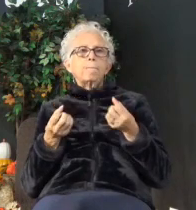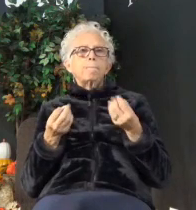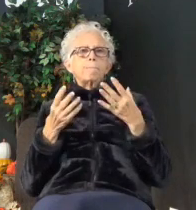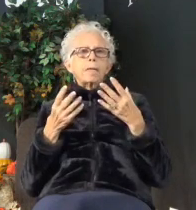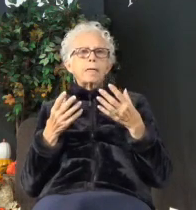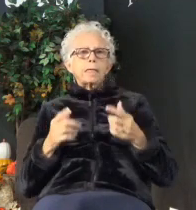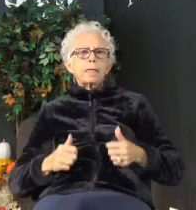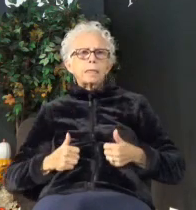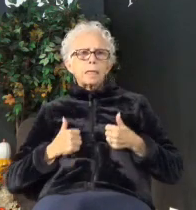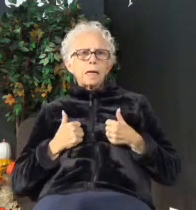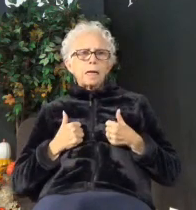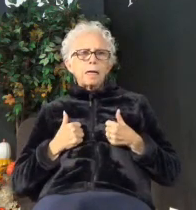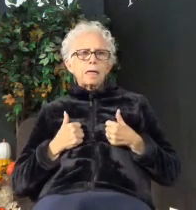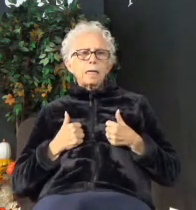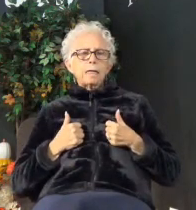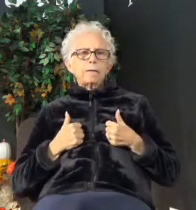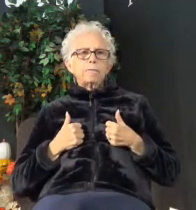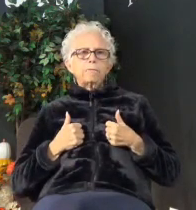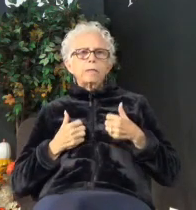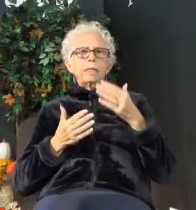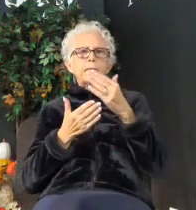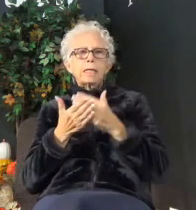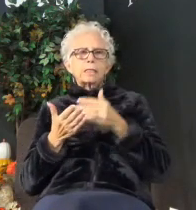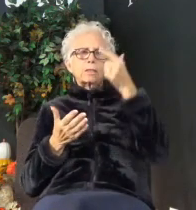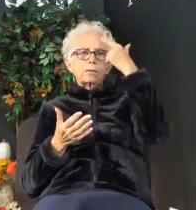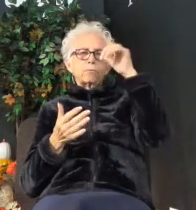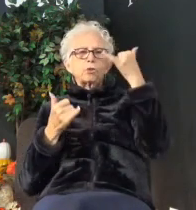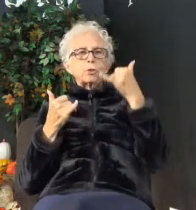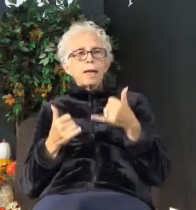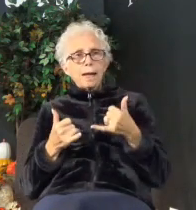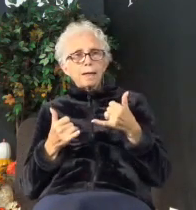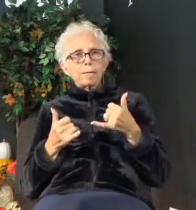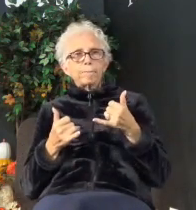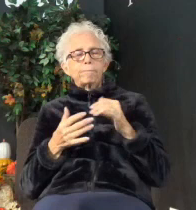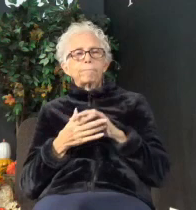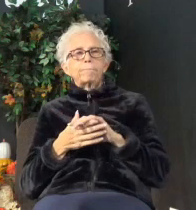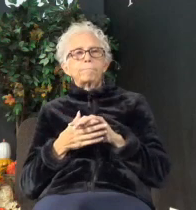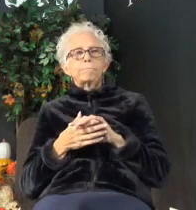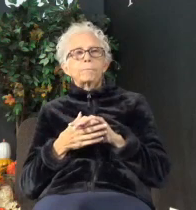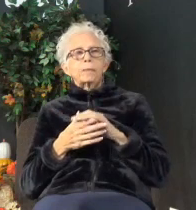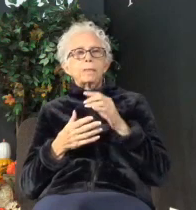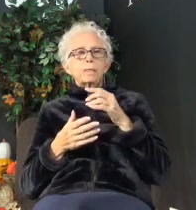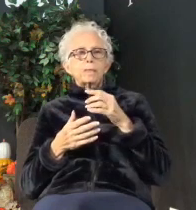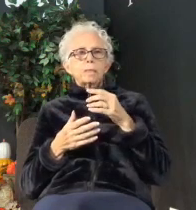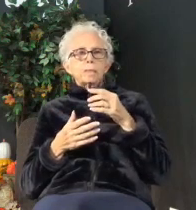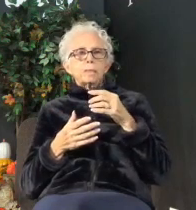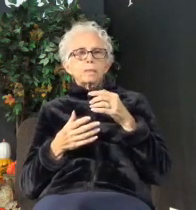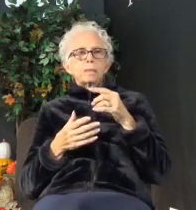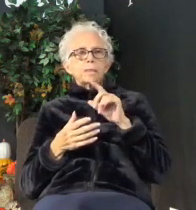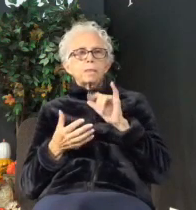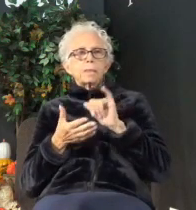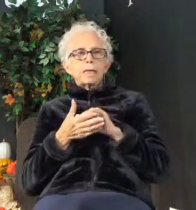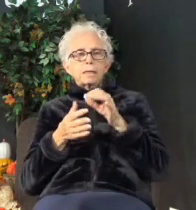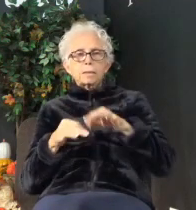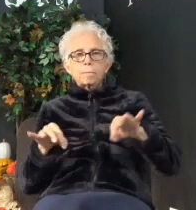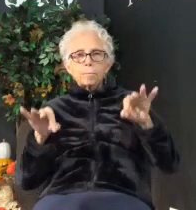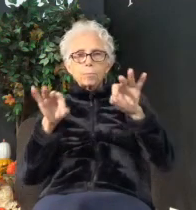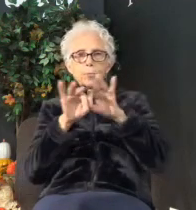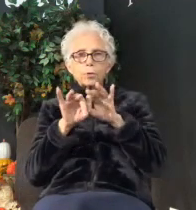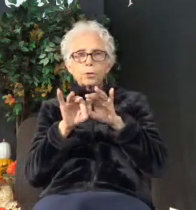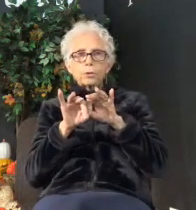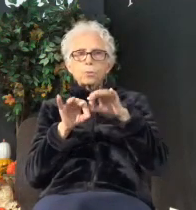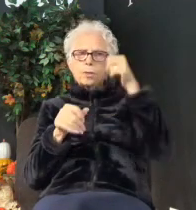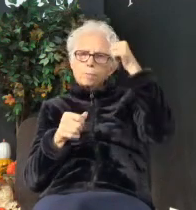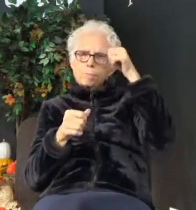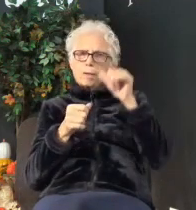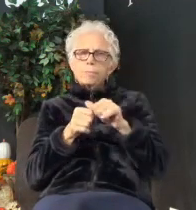lessons for today. So, highlight it. Note it. Write